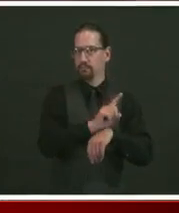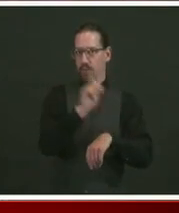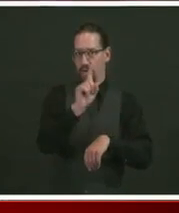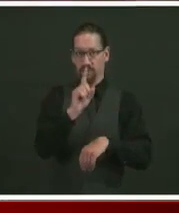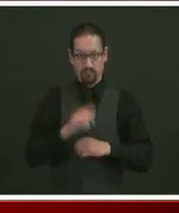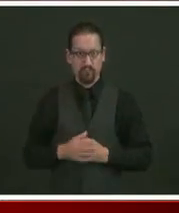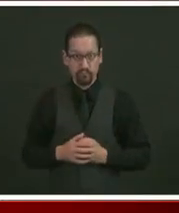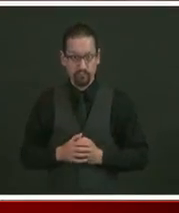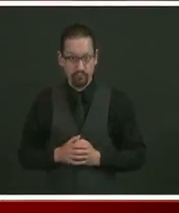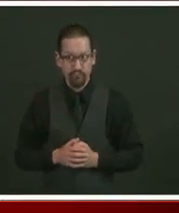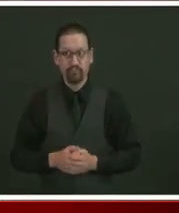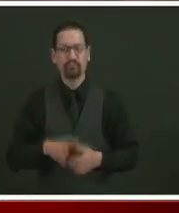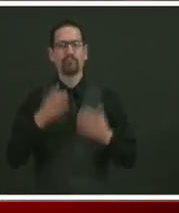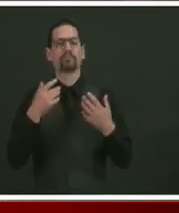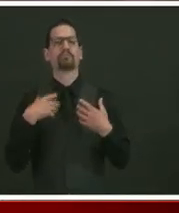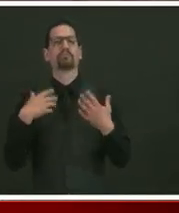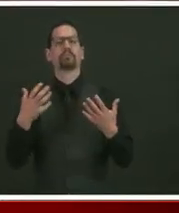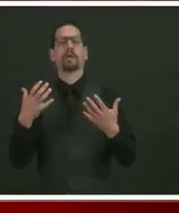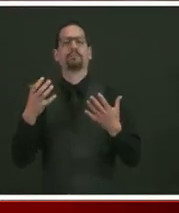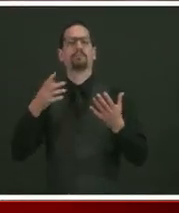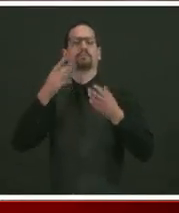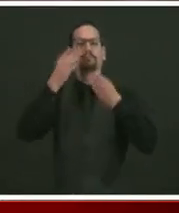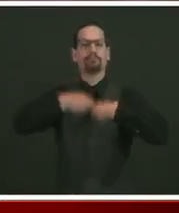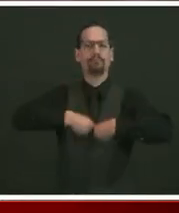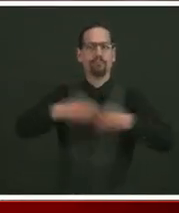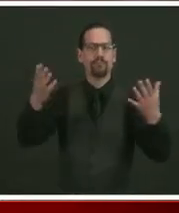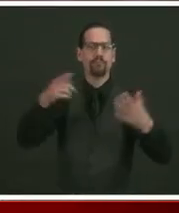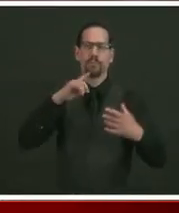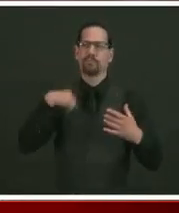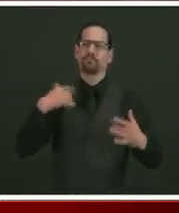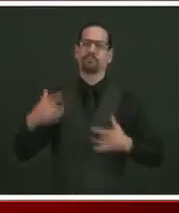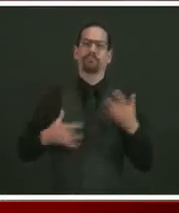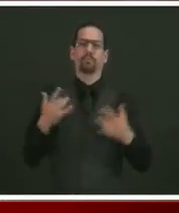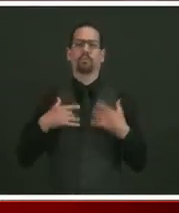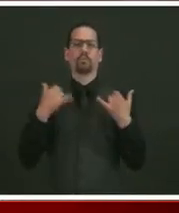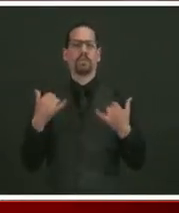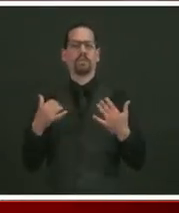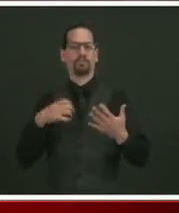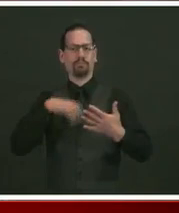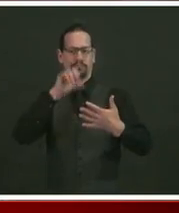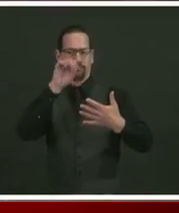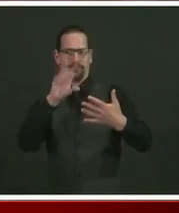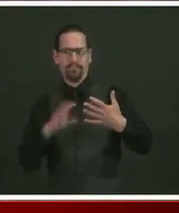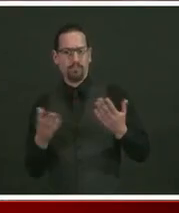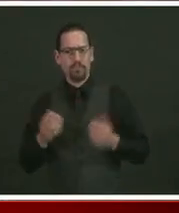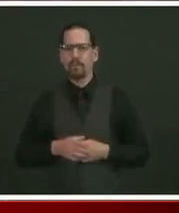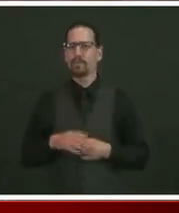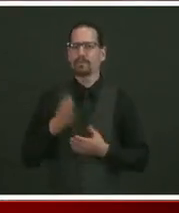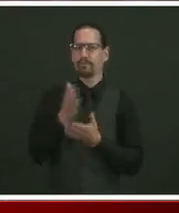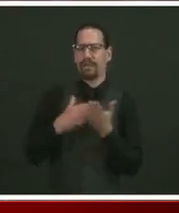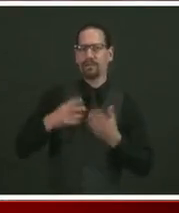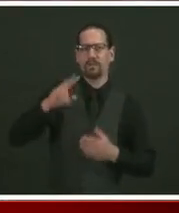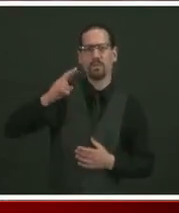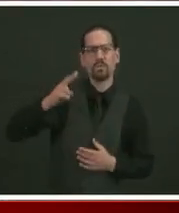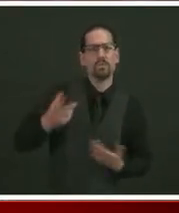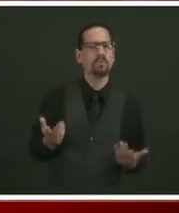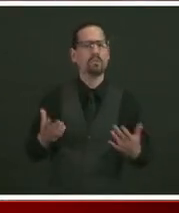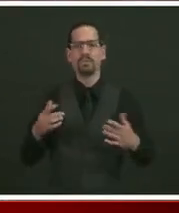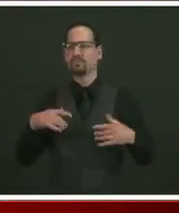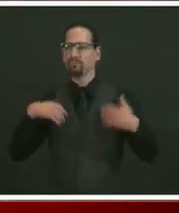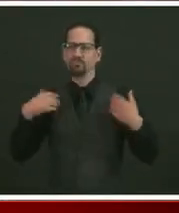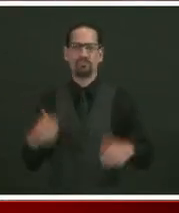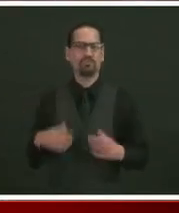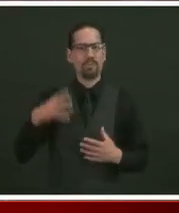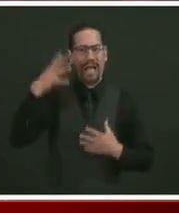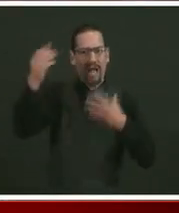it is exciting. I find it exciting that we're into phase two. We're going out for dinner